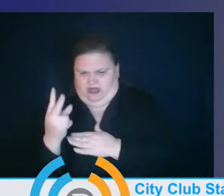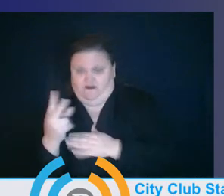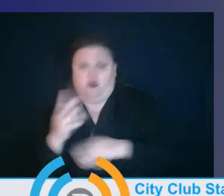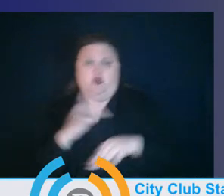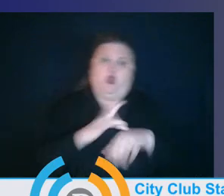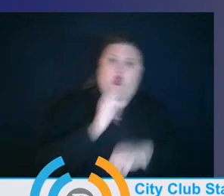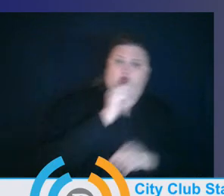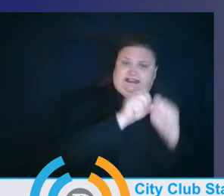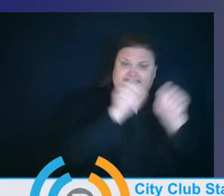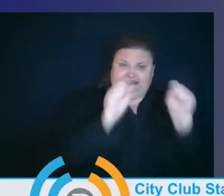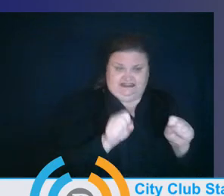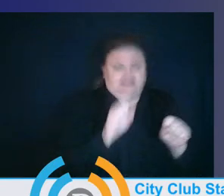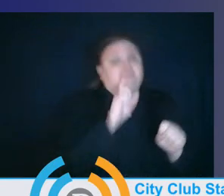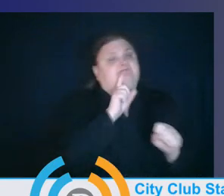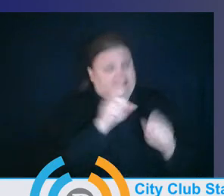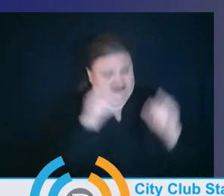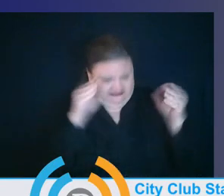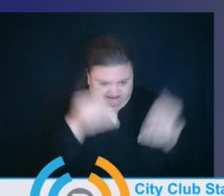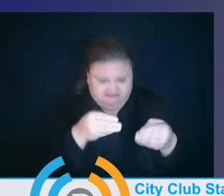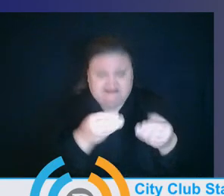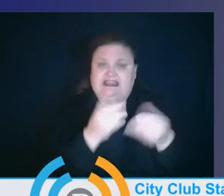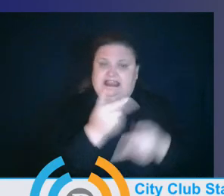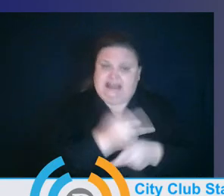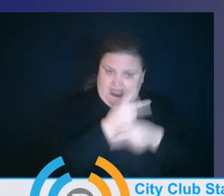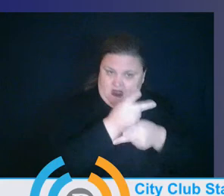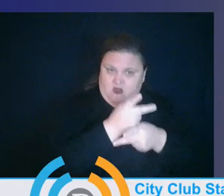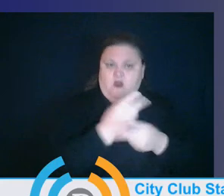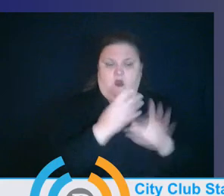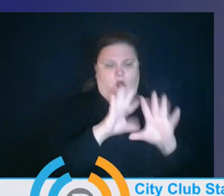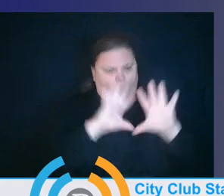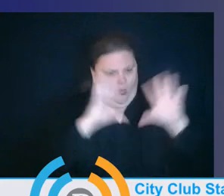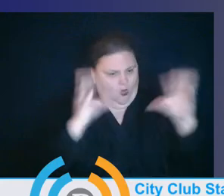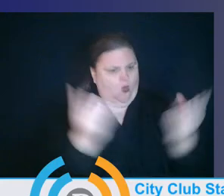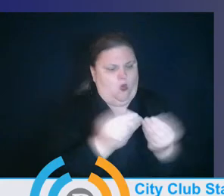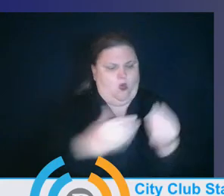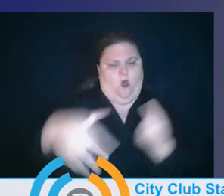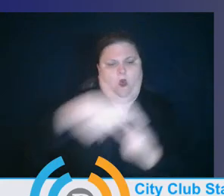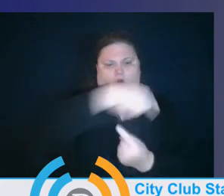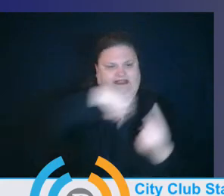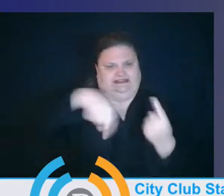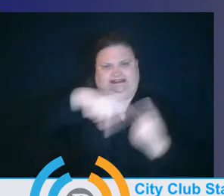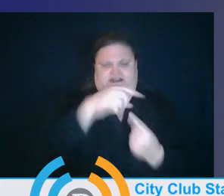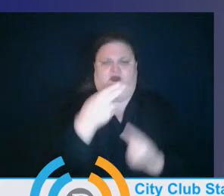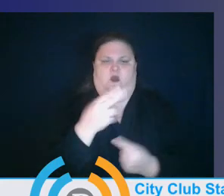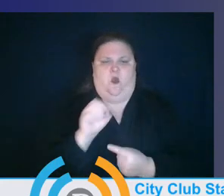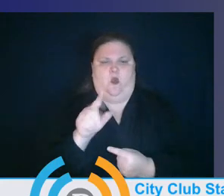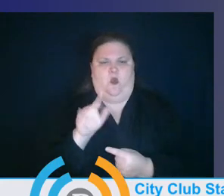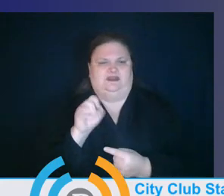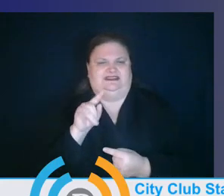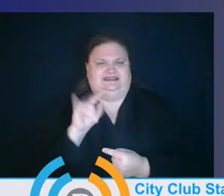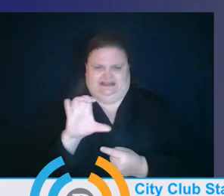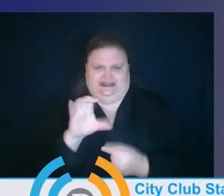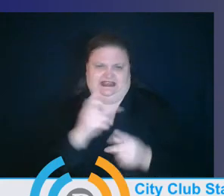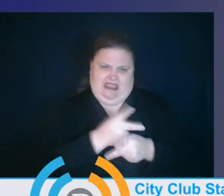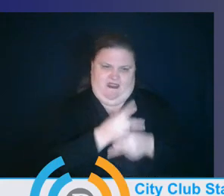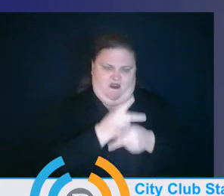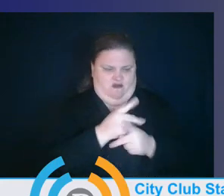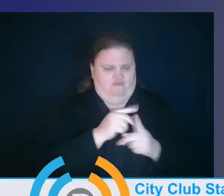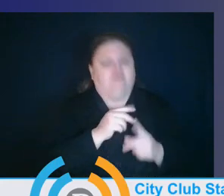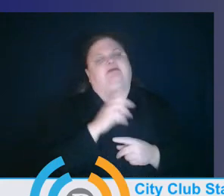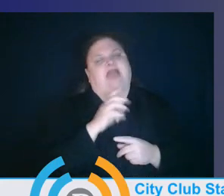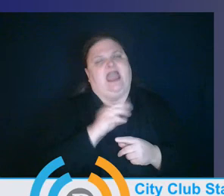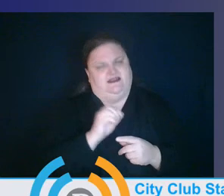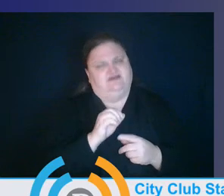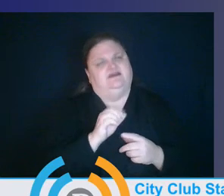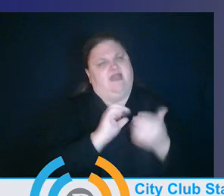holistic development and support of the family and learning and development. And so is the K-12 system. I think in some ways, childcare